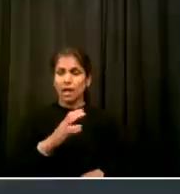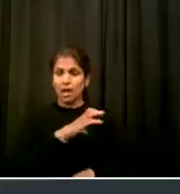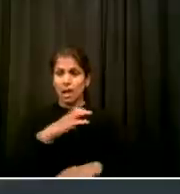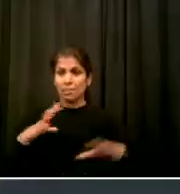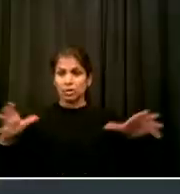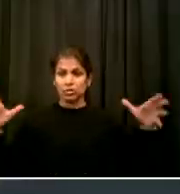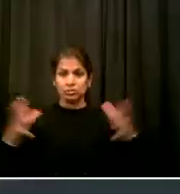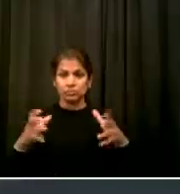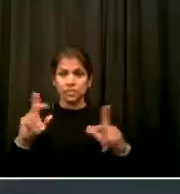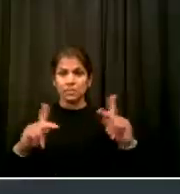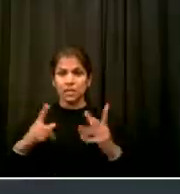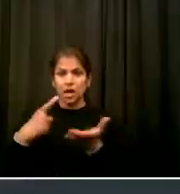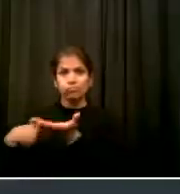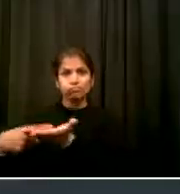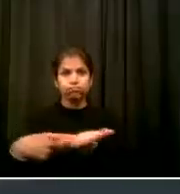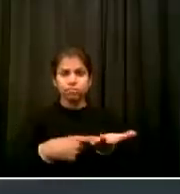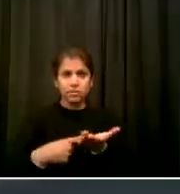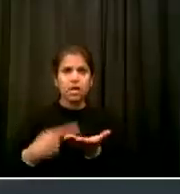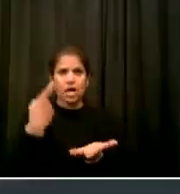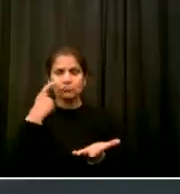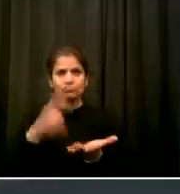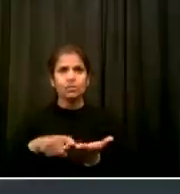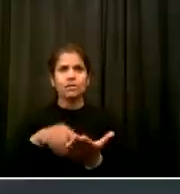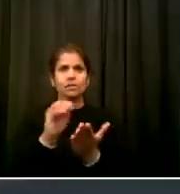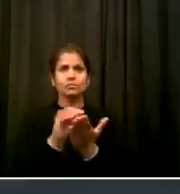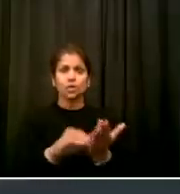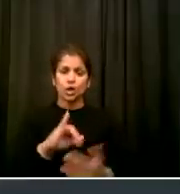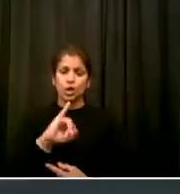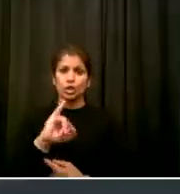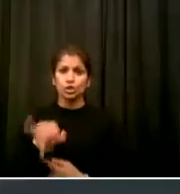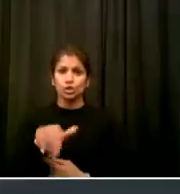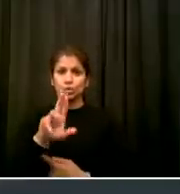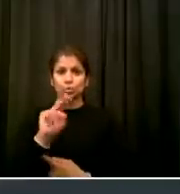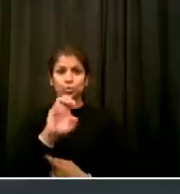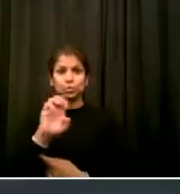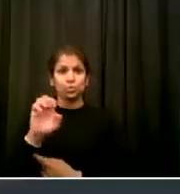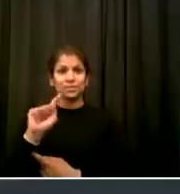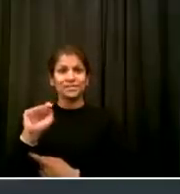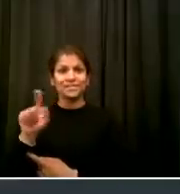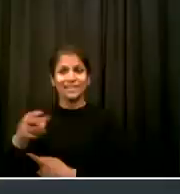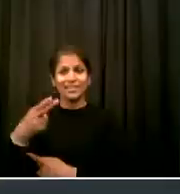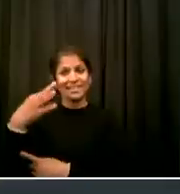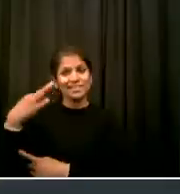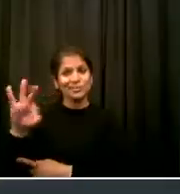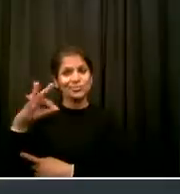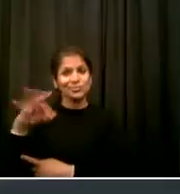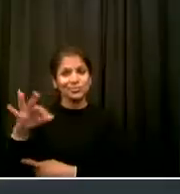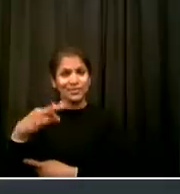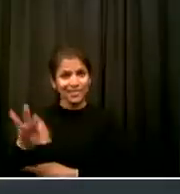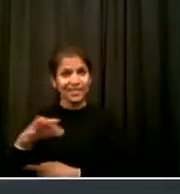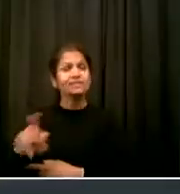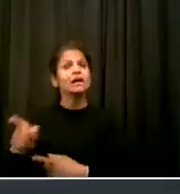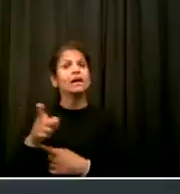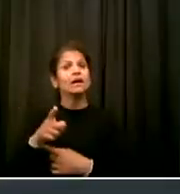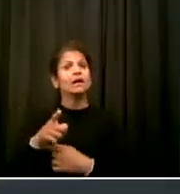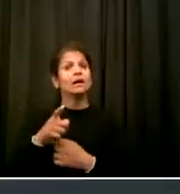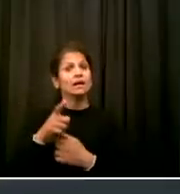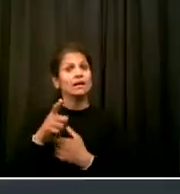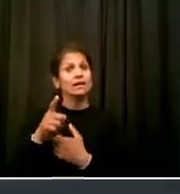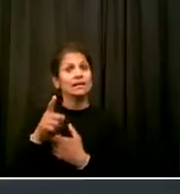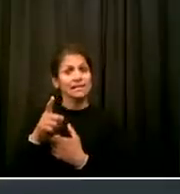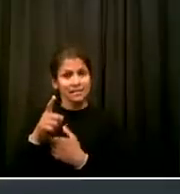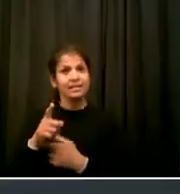June 19, 1865 The Civil War had ended Enslaved people in Texas were legally free